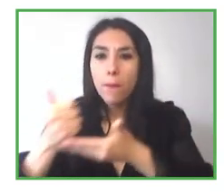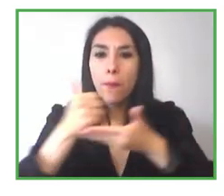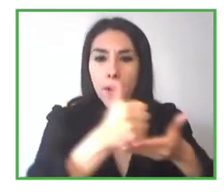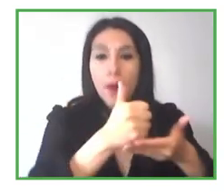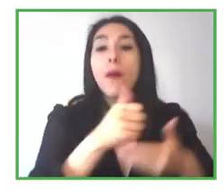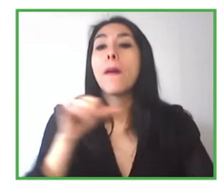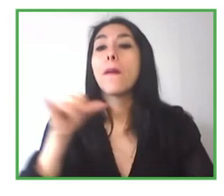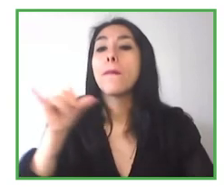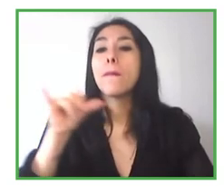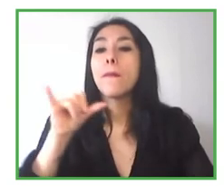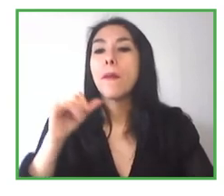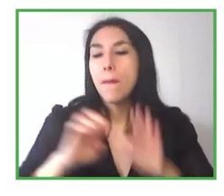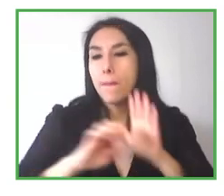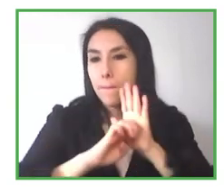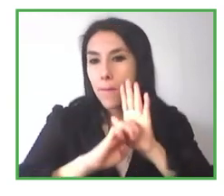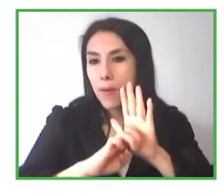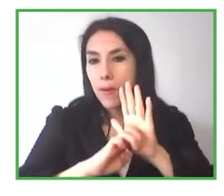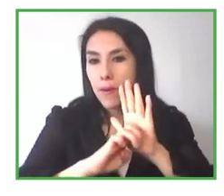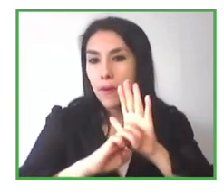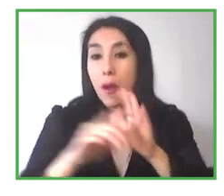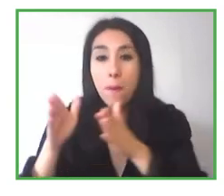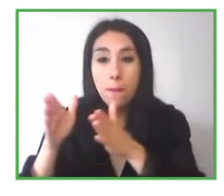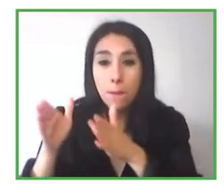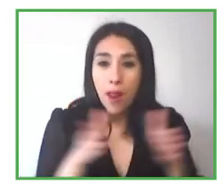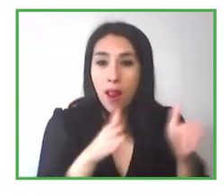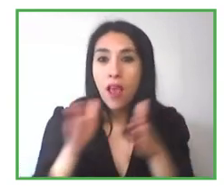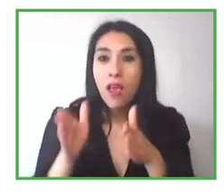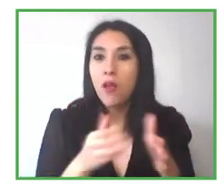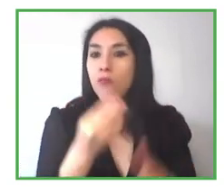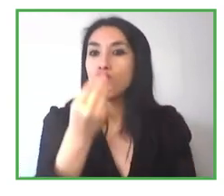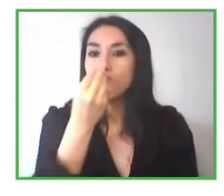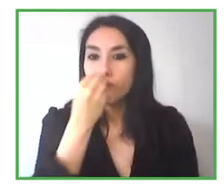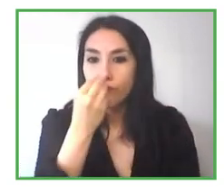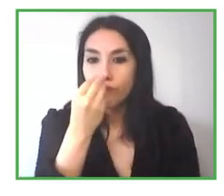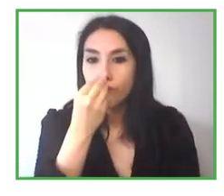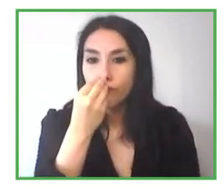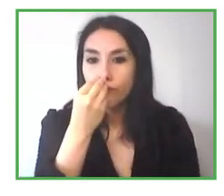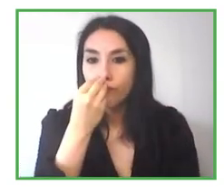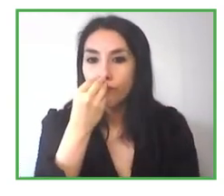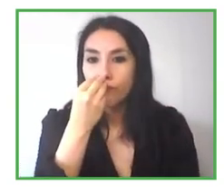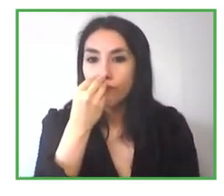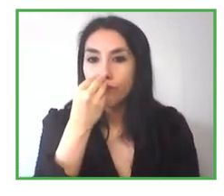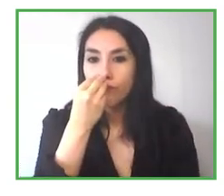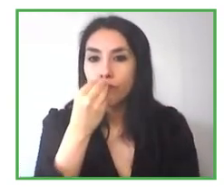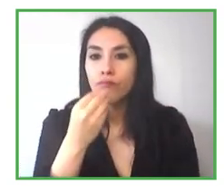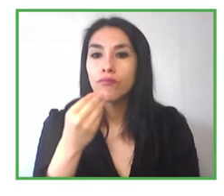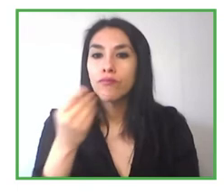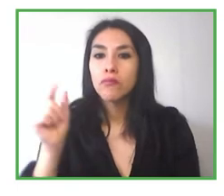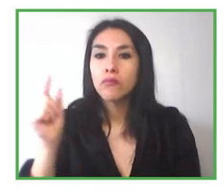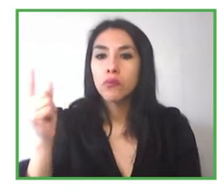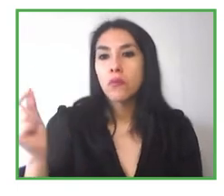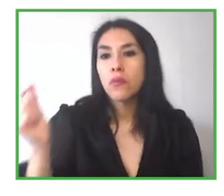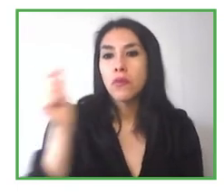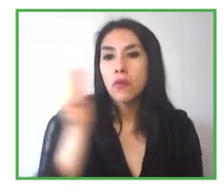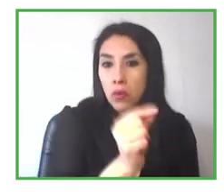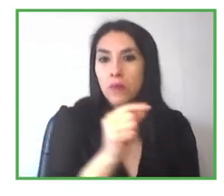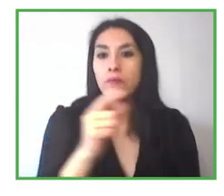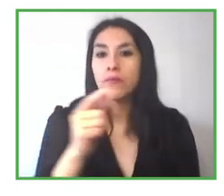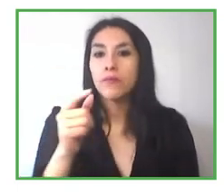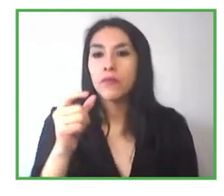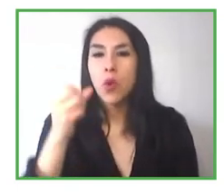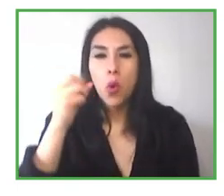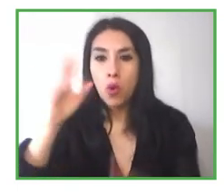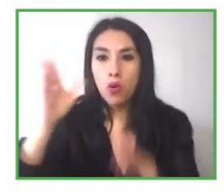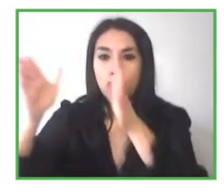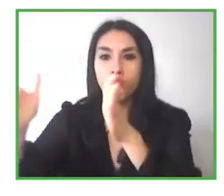instructions on how to cook a meal from the microwave from the freezer. So these are just a few of